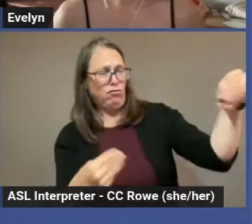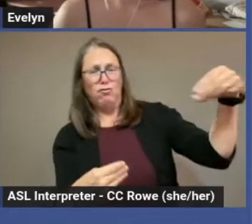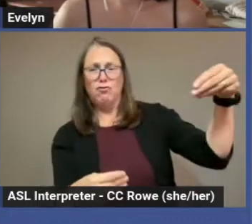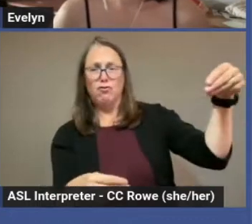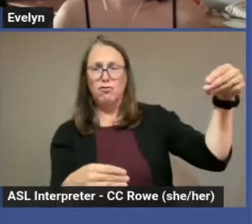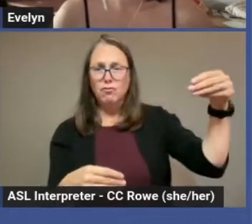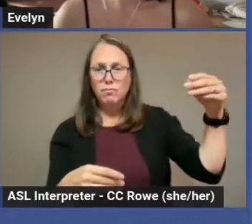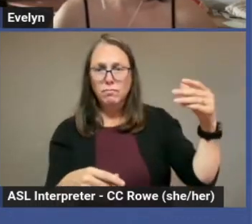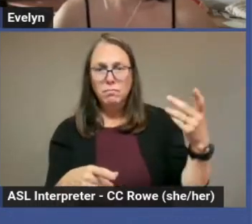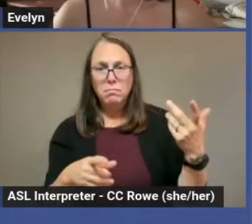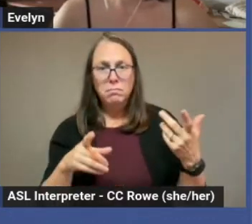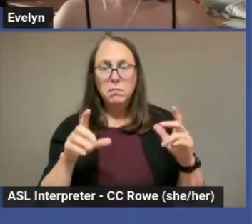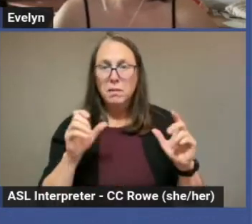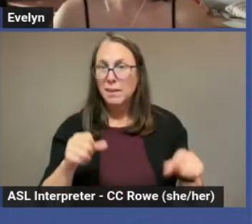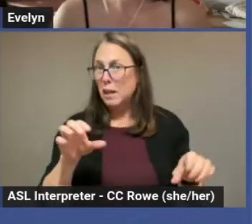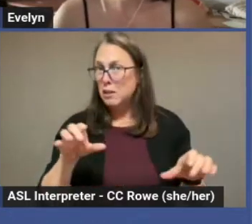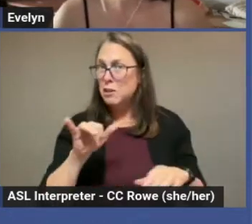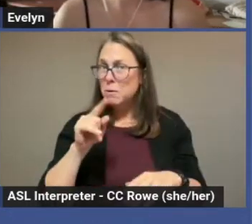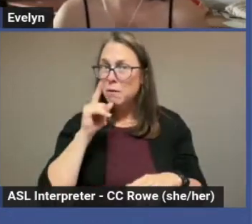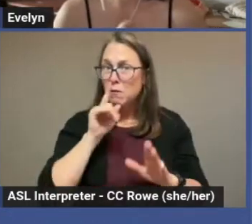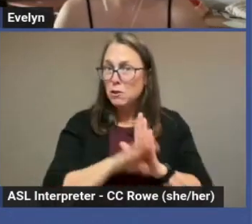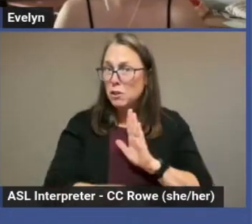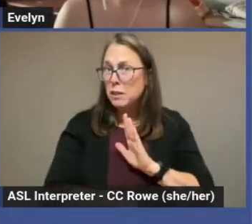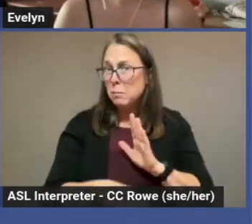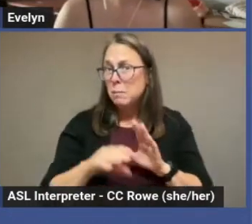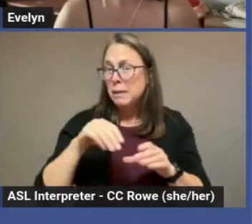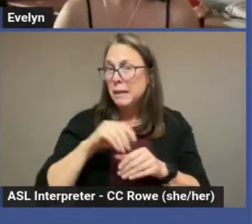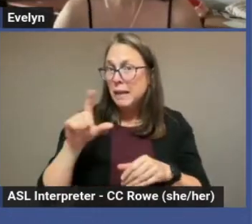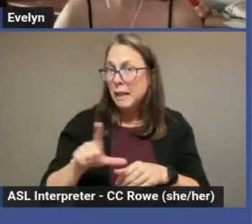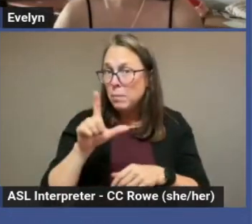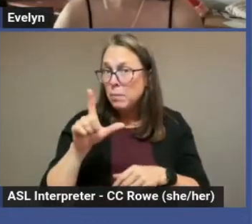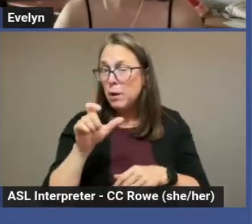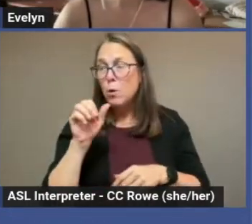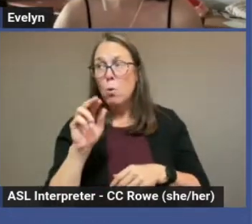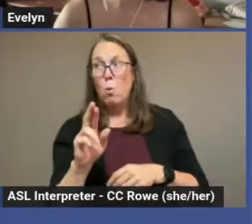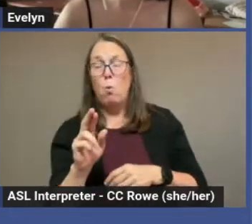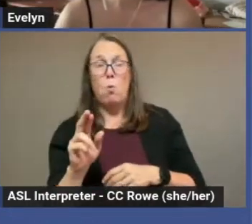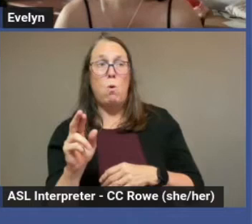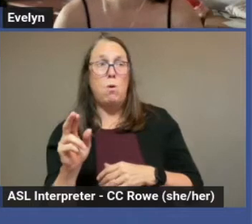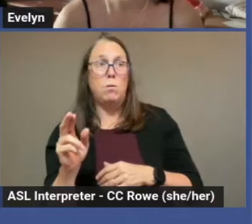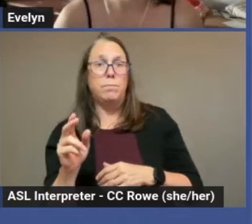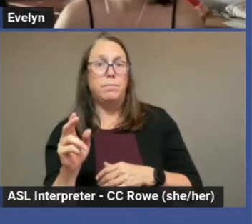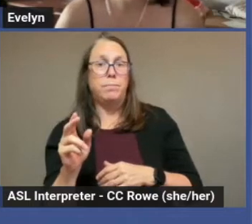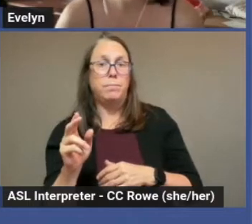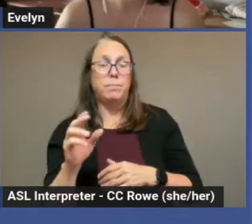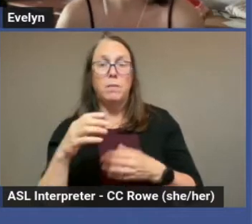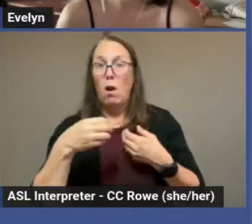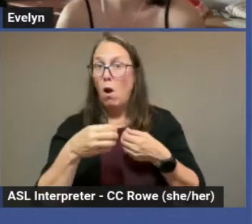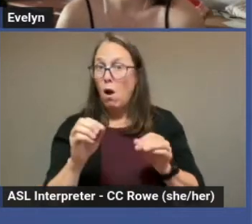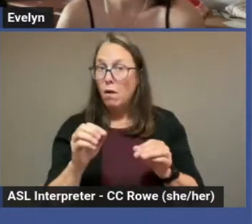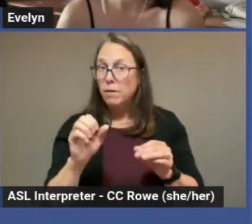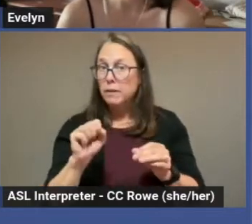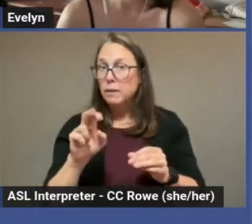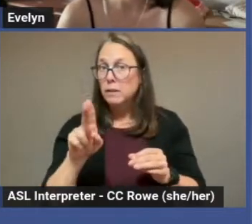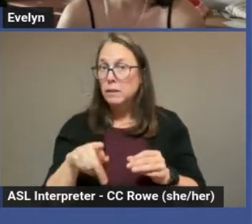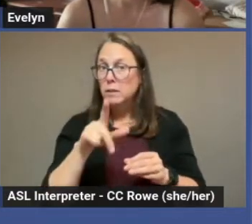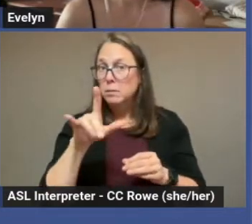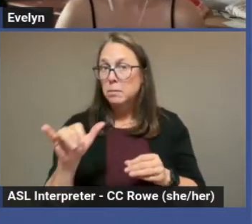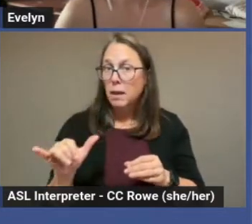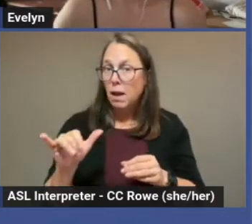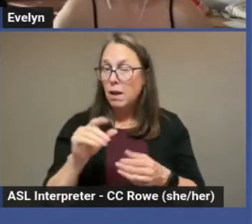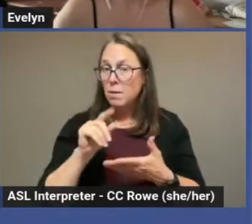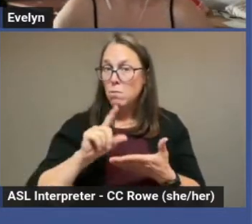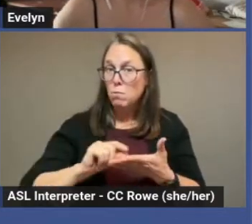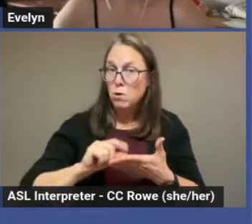You can do this for pretty cheap at a library. You can do it for pretty cheap at an office supplies and printing store.